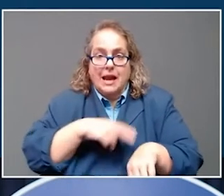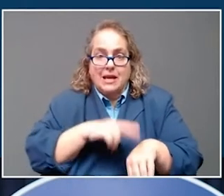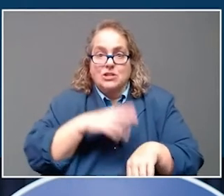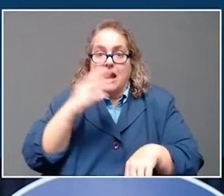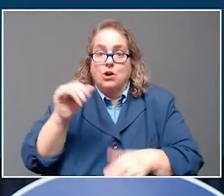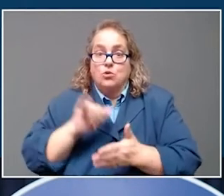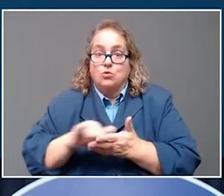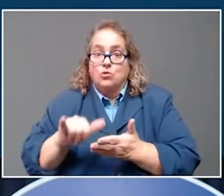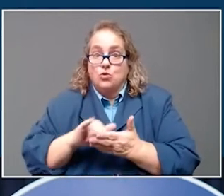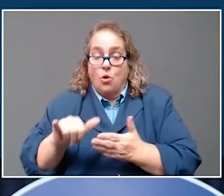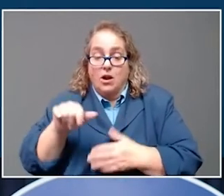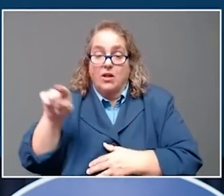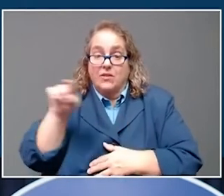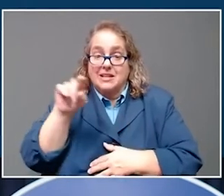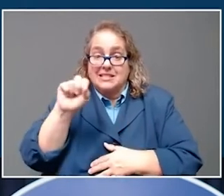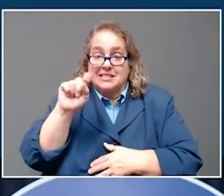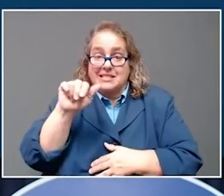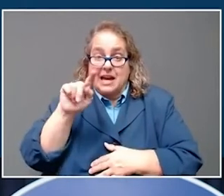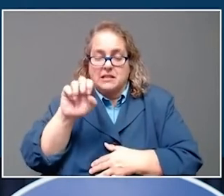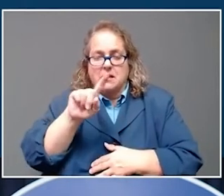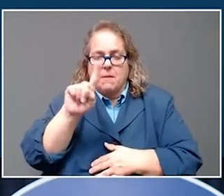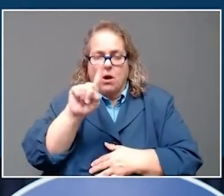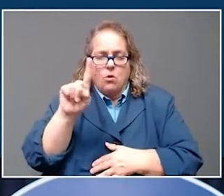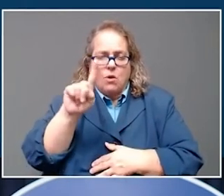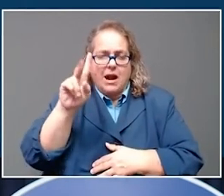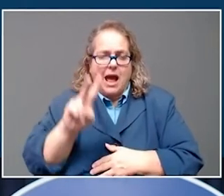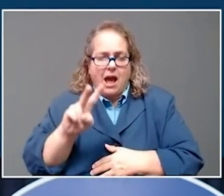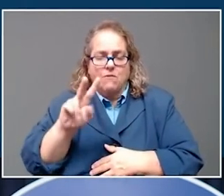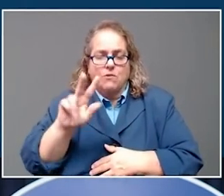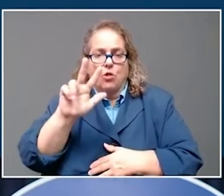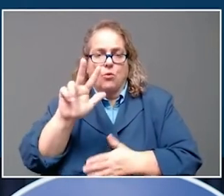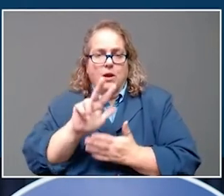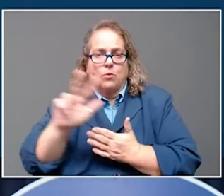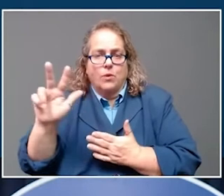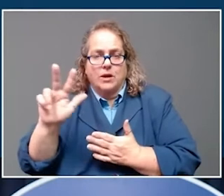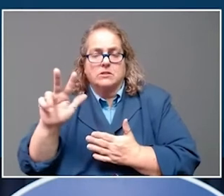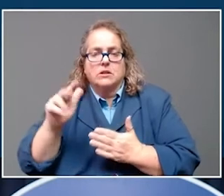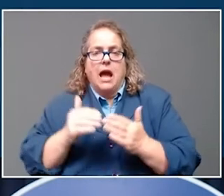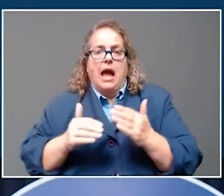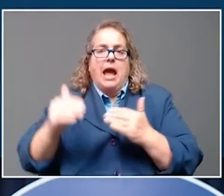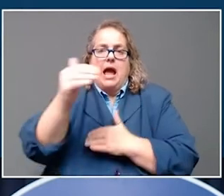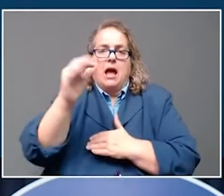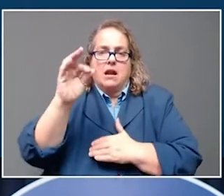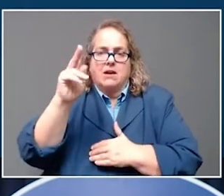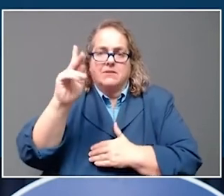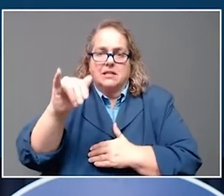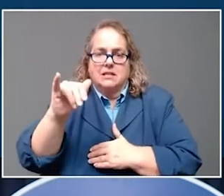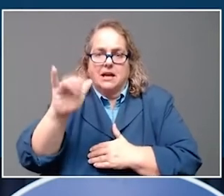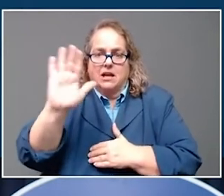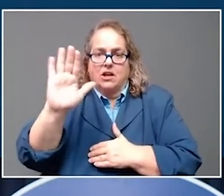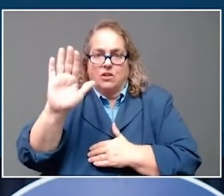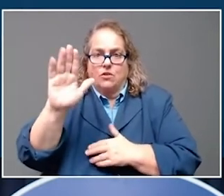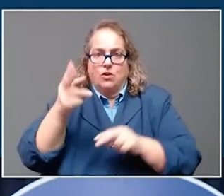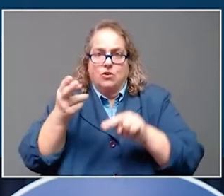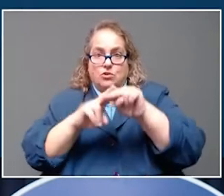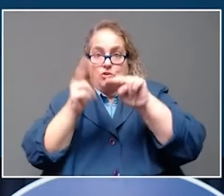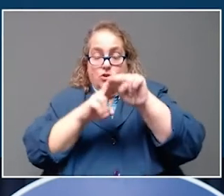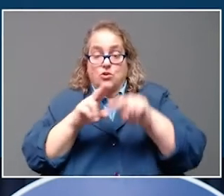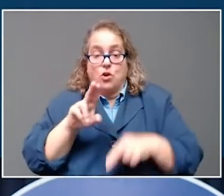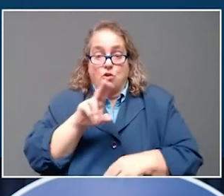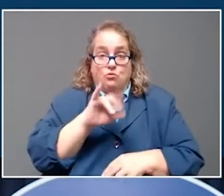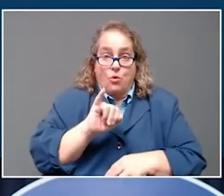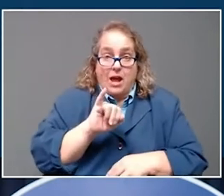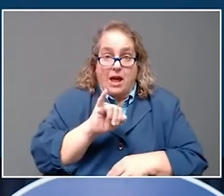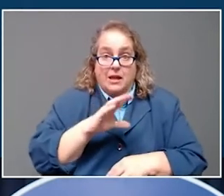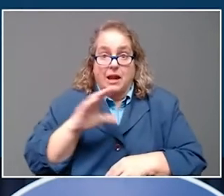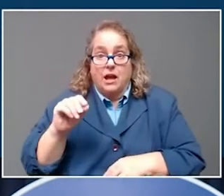and a half to three weeks ahead of where Kentucky is in the Omicron surge. Both Rhode Island and New York are showing a